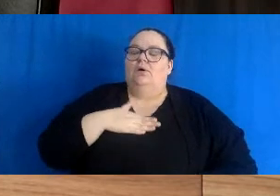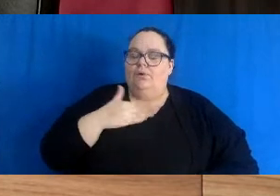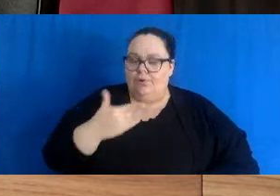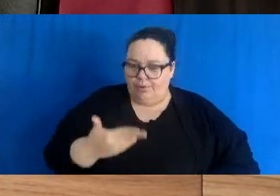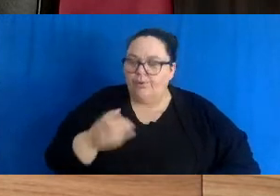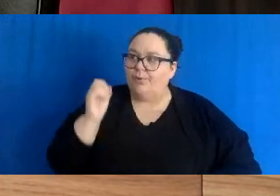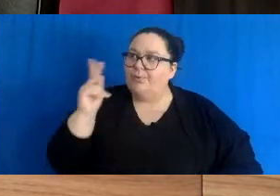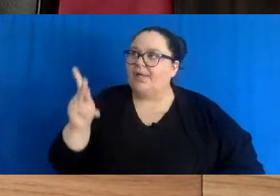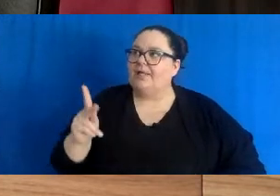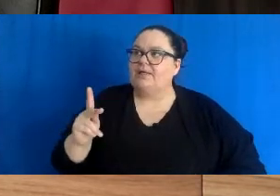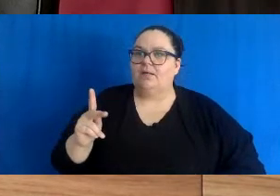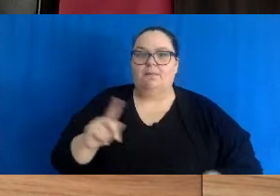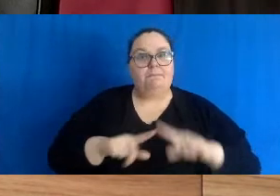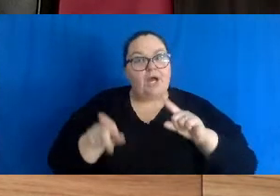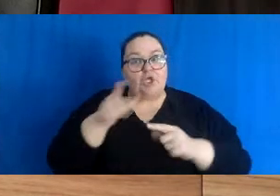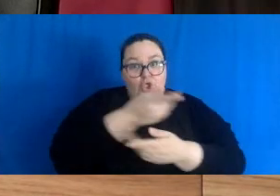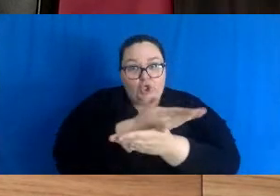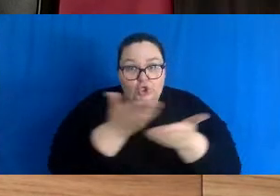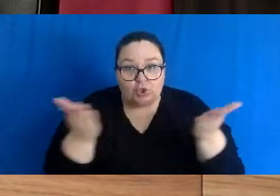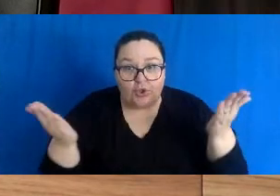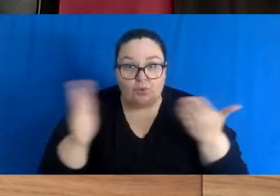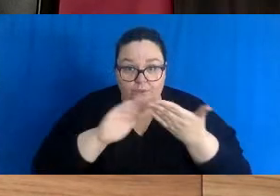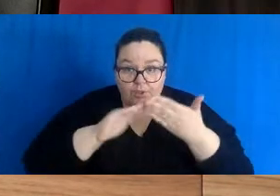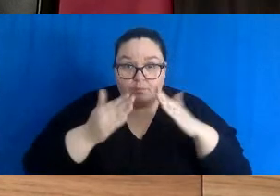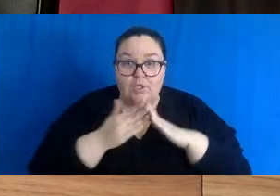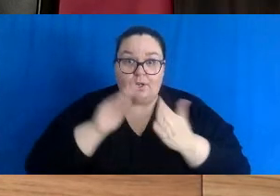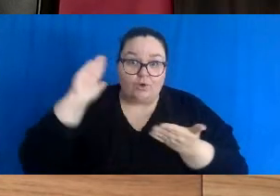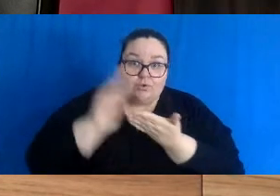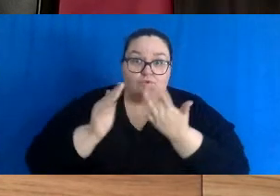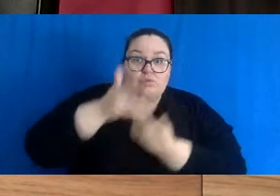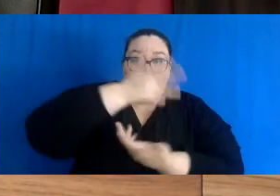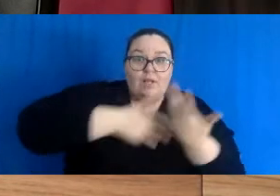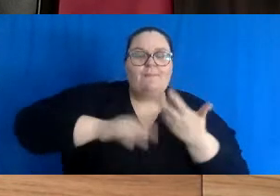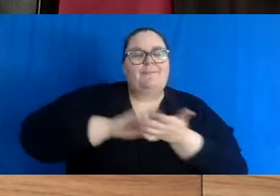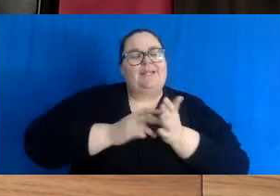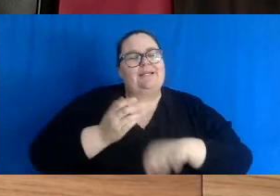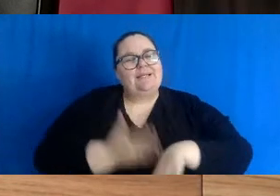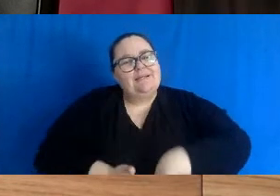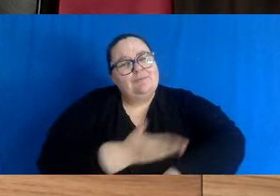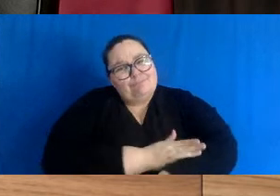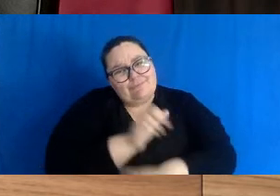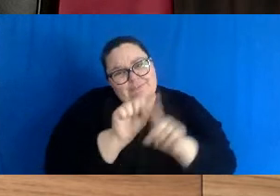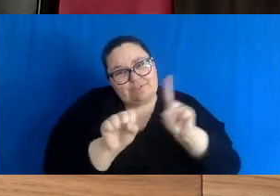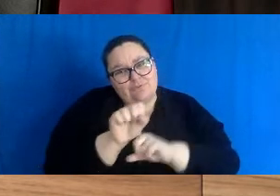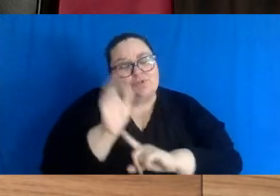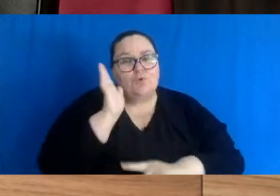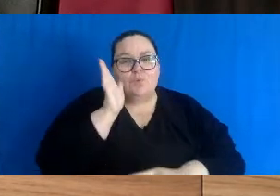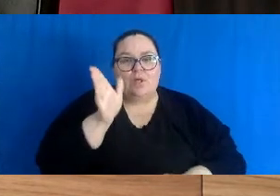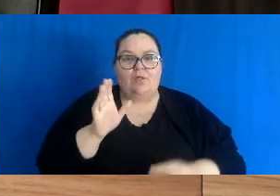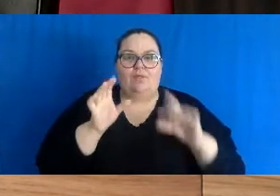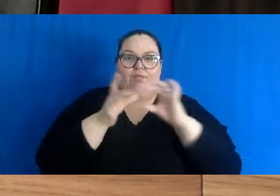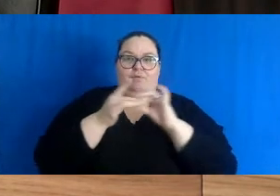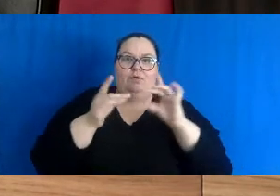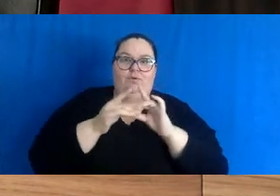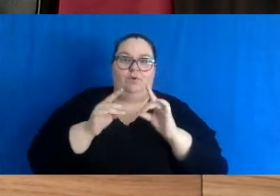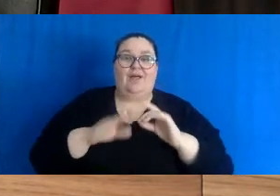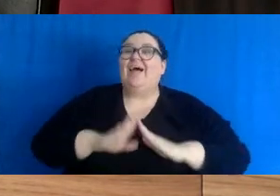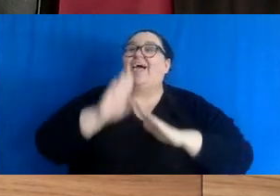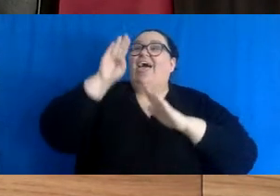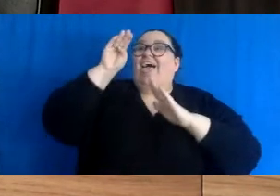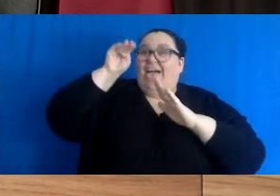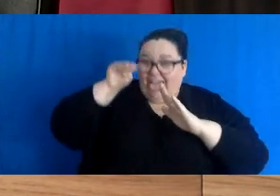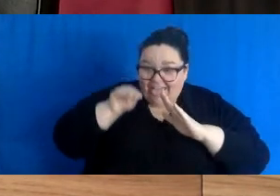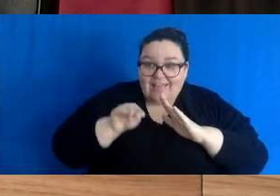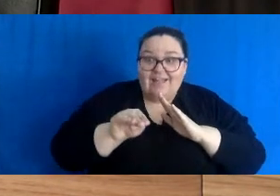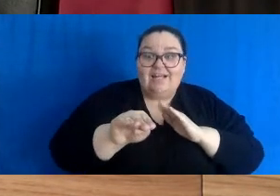contacts in the way that we are asking today, that will make a tremendous difference. You know, the term was used earlier, flattening the curve. We can flatten the